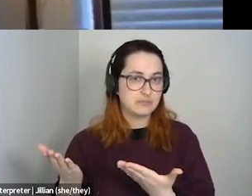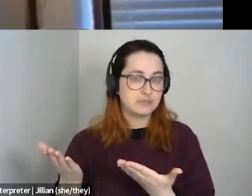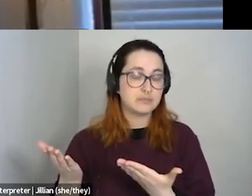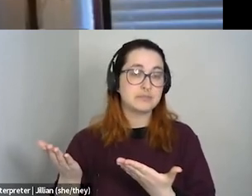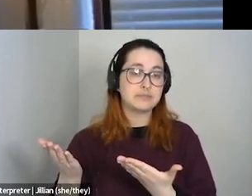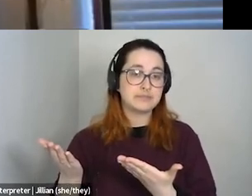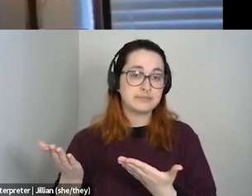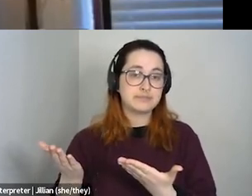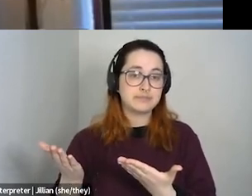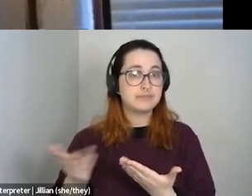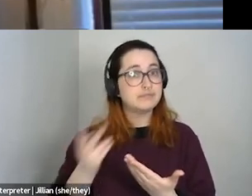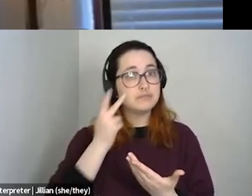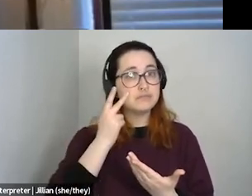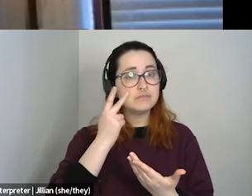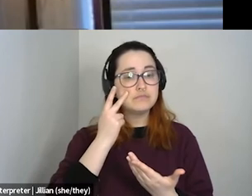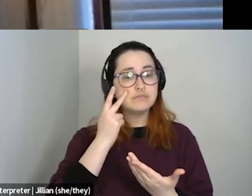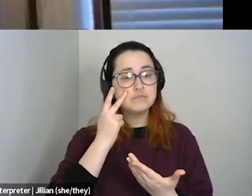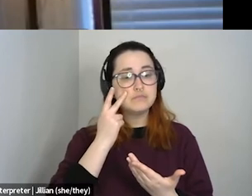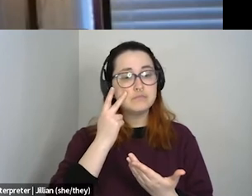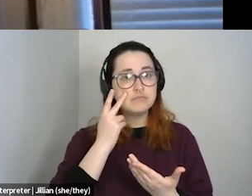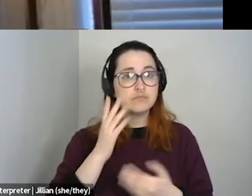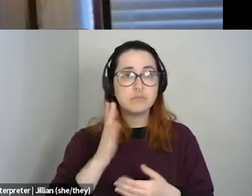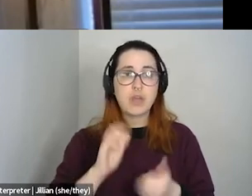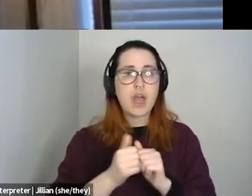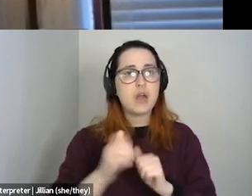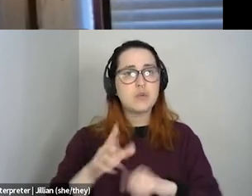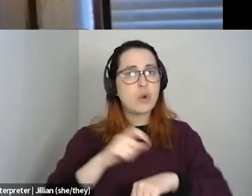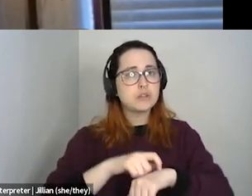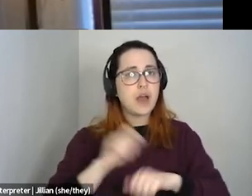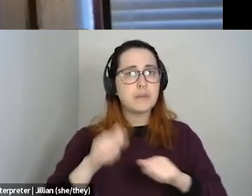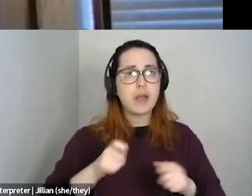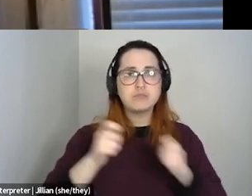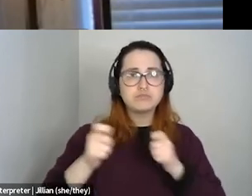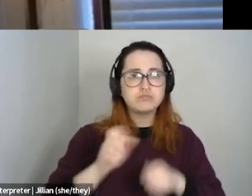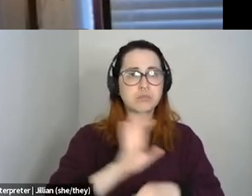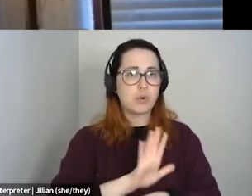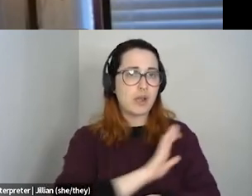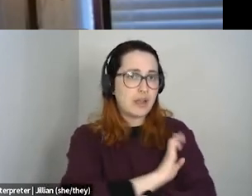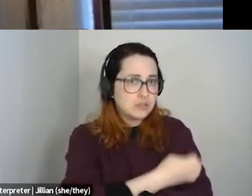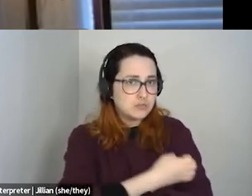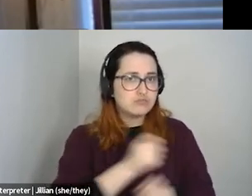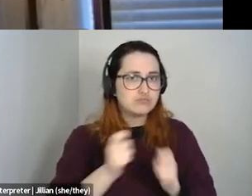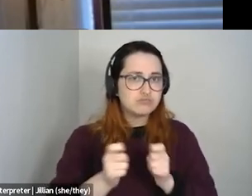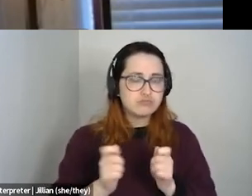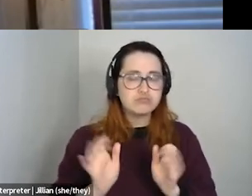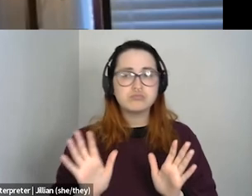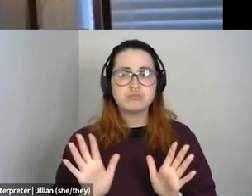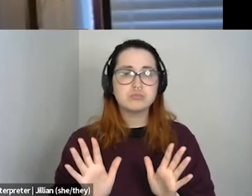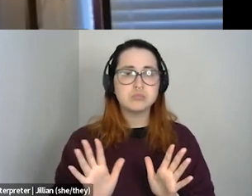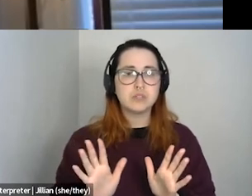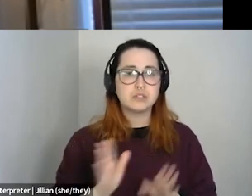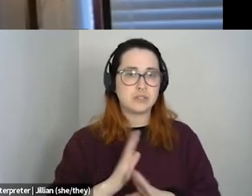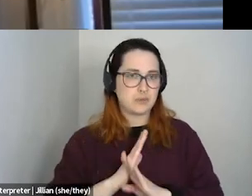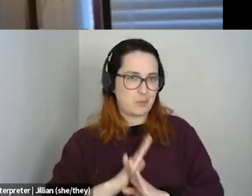see where you can manage your time and, uh, manage your energy into and, um, protect